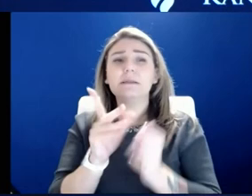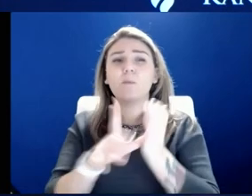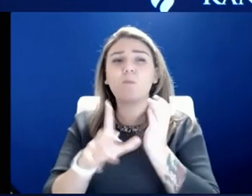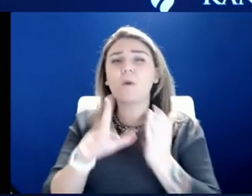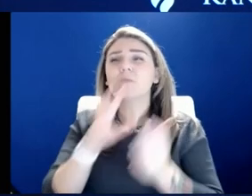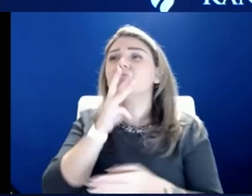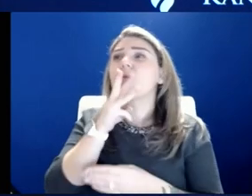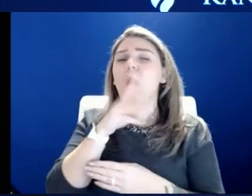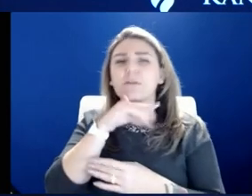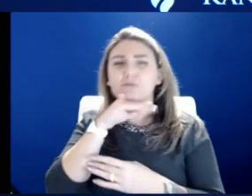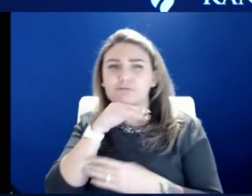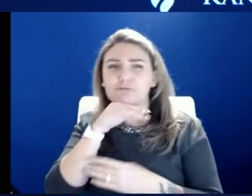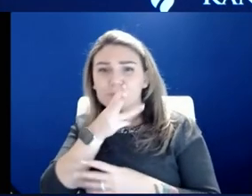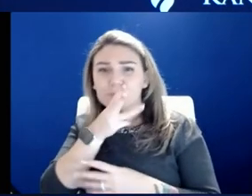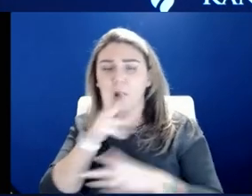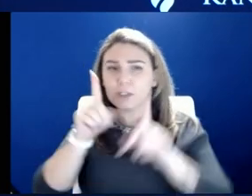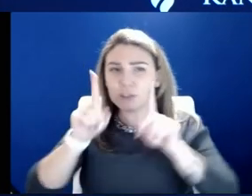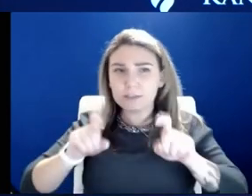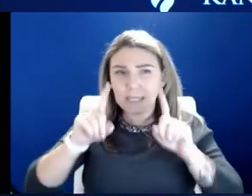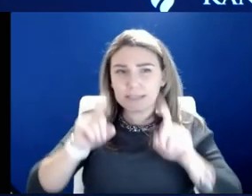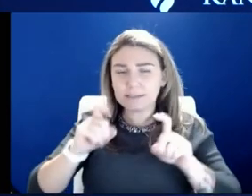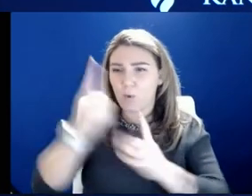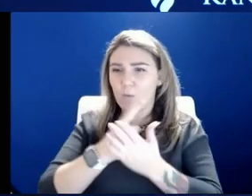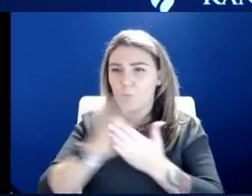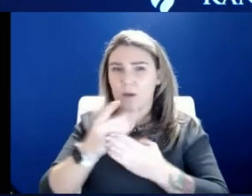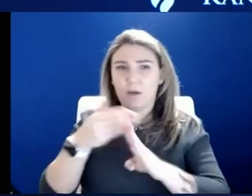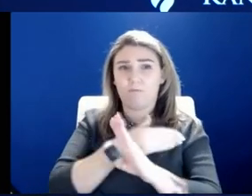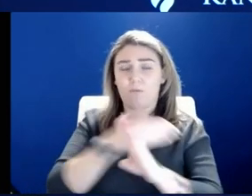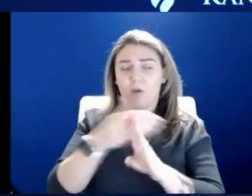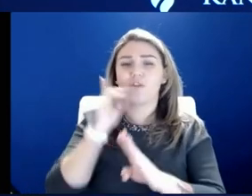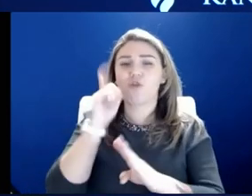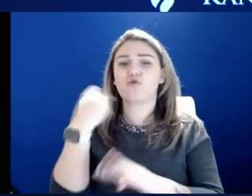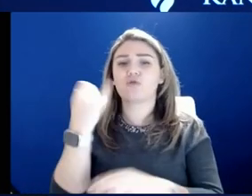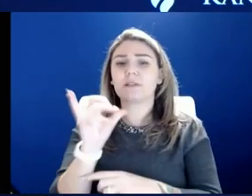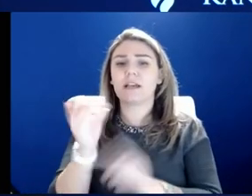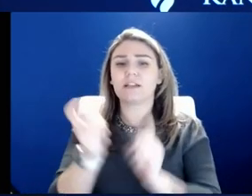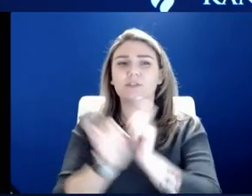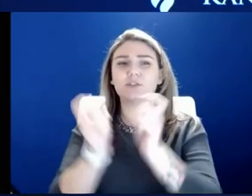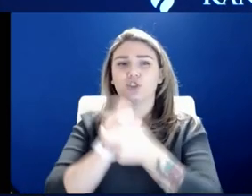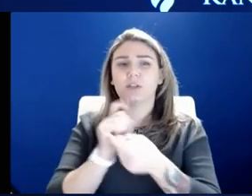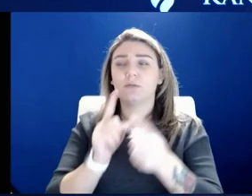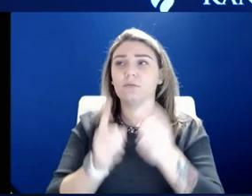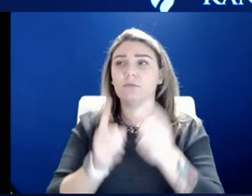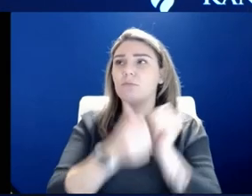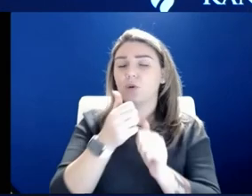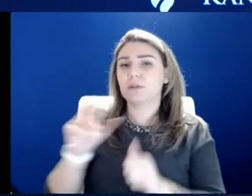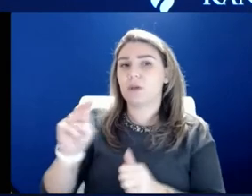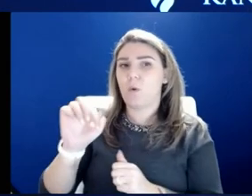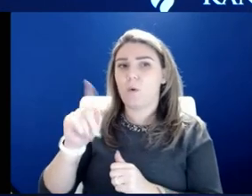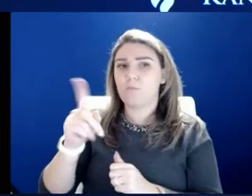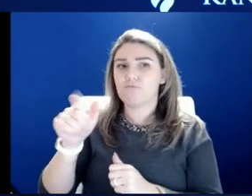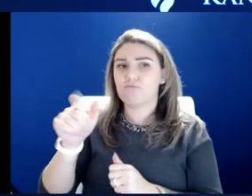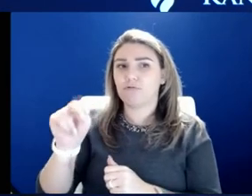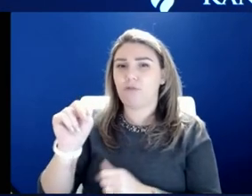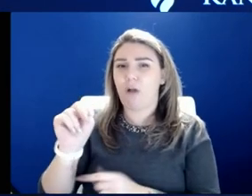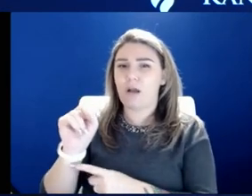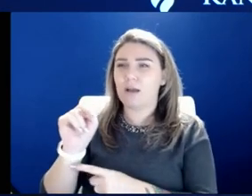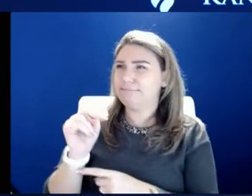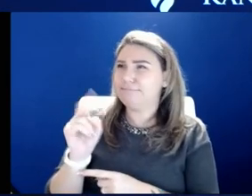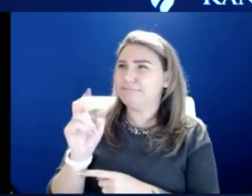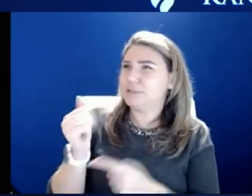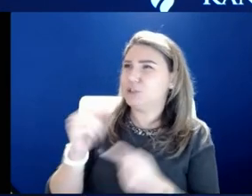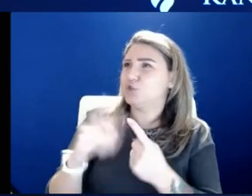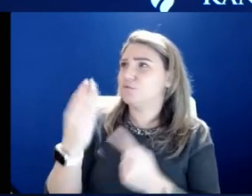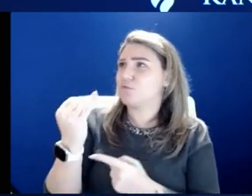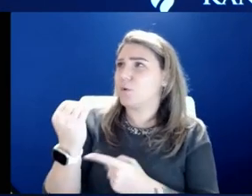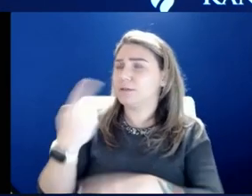testing in our clinics, looks like it switched to being predominantly Omicron about 10 or 14 days ago. So we should be more